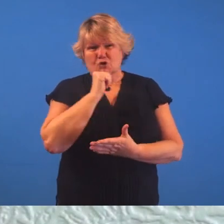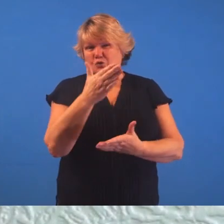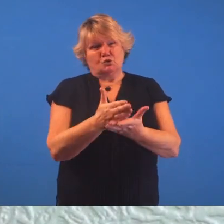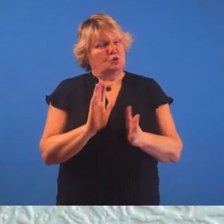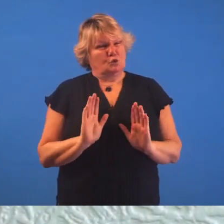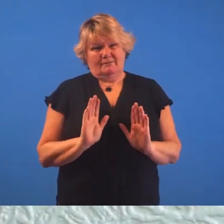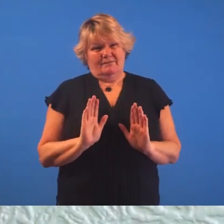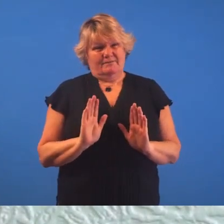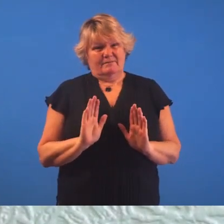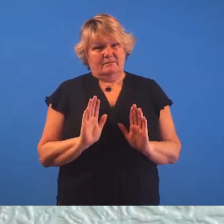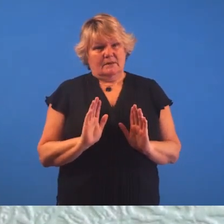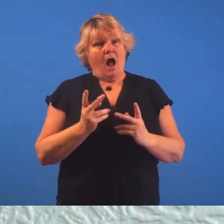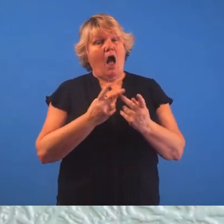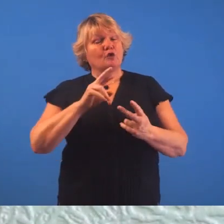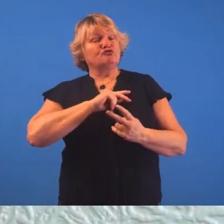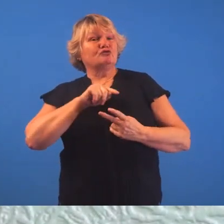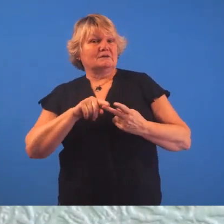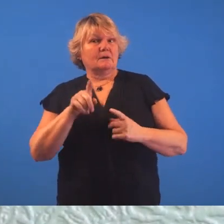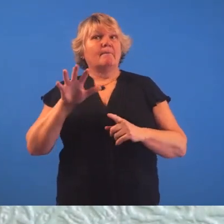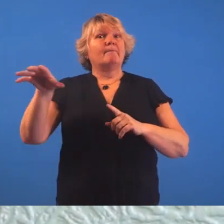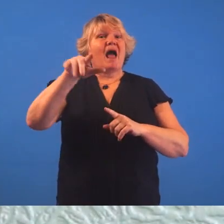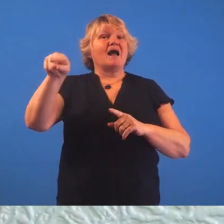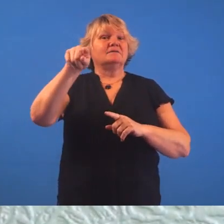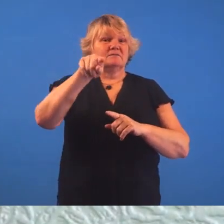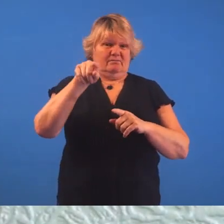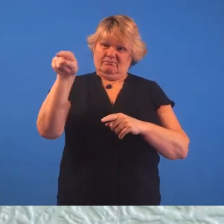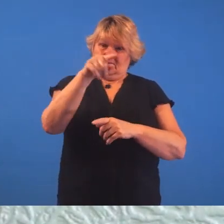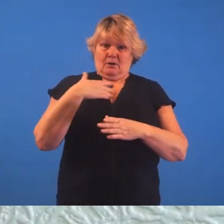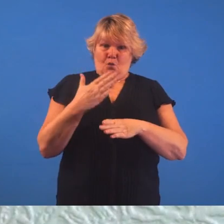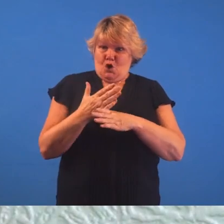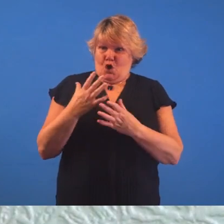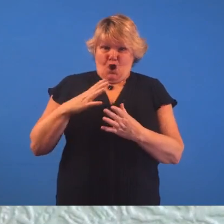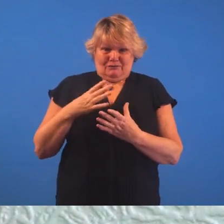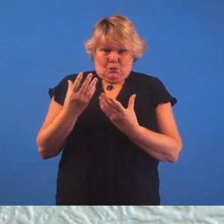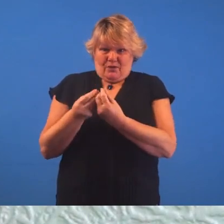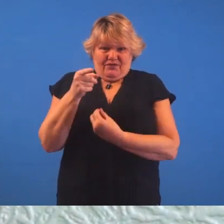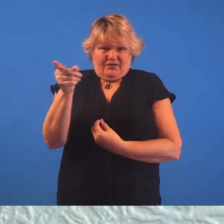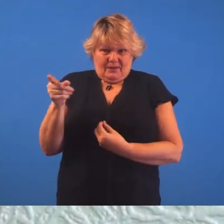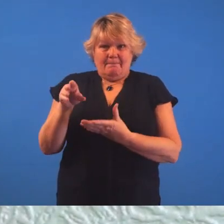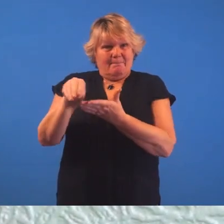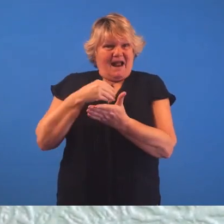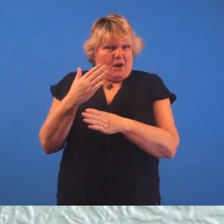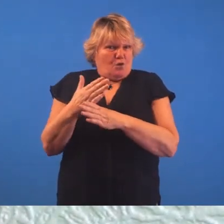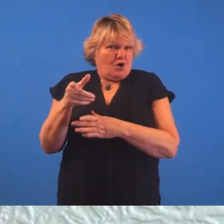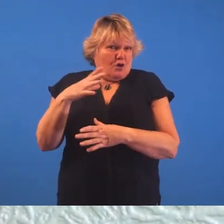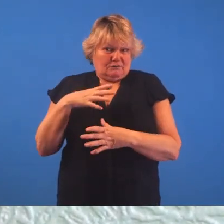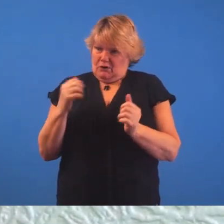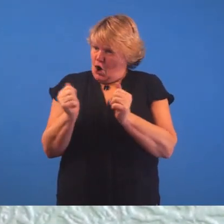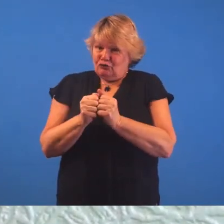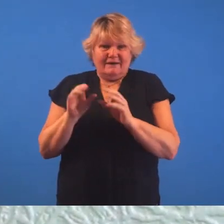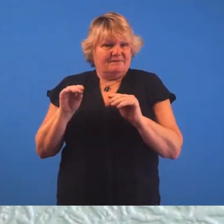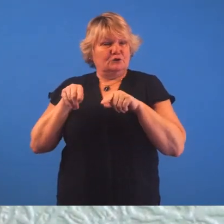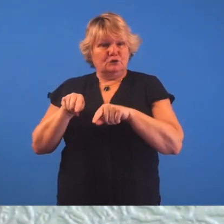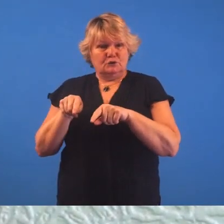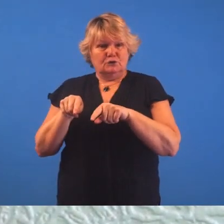true. And the other reason is places that I'm actually already doing paid work for and